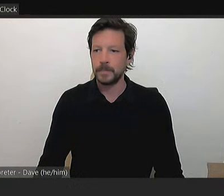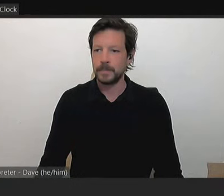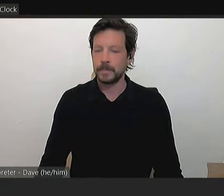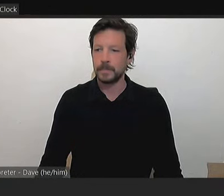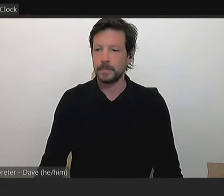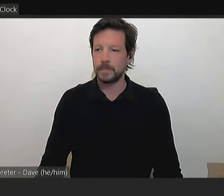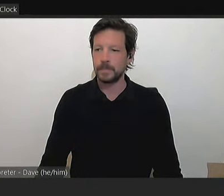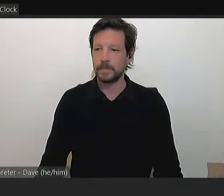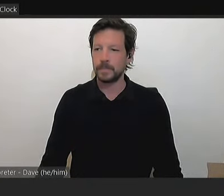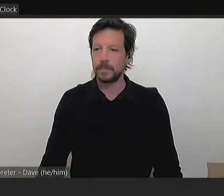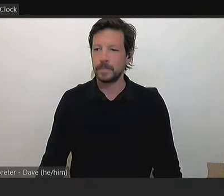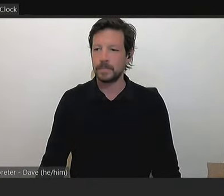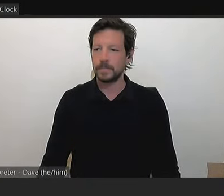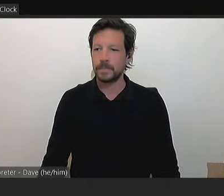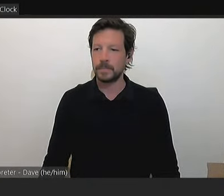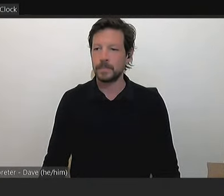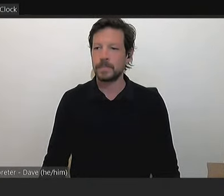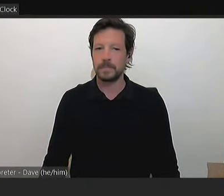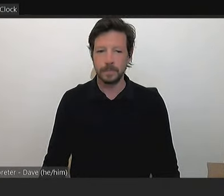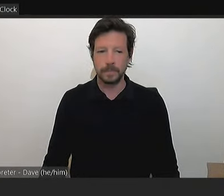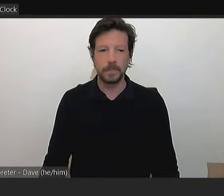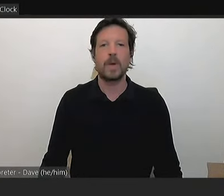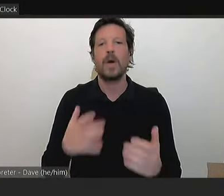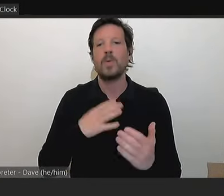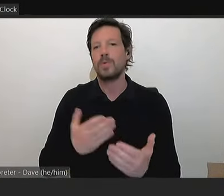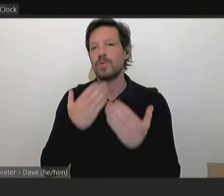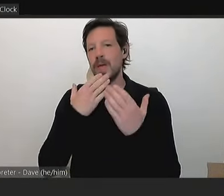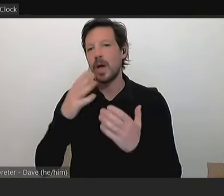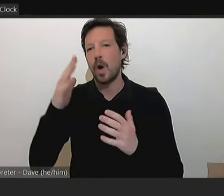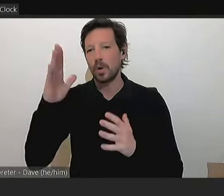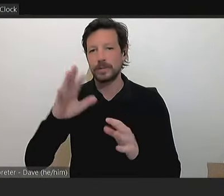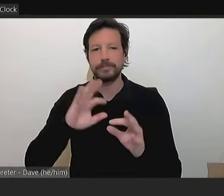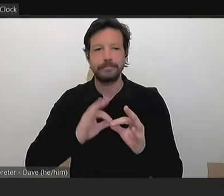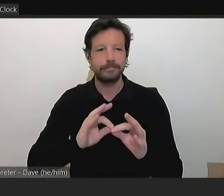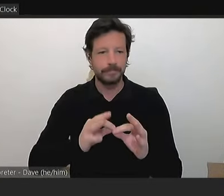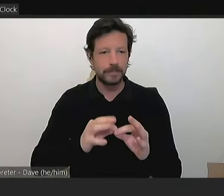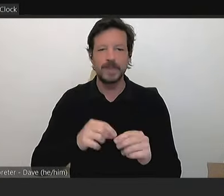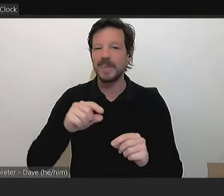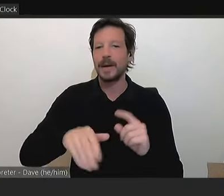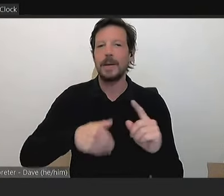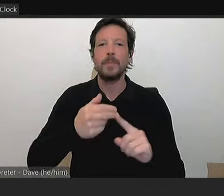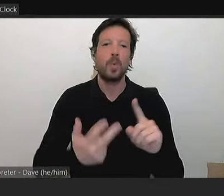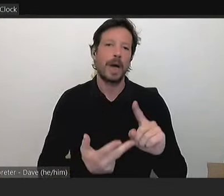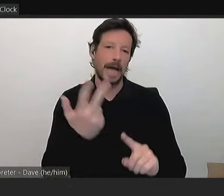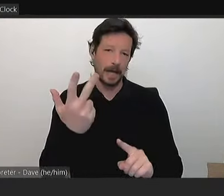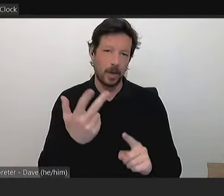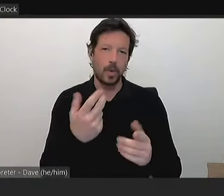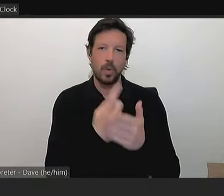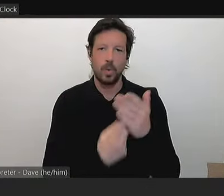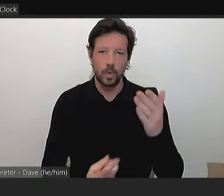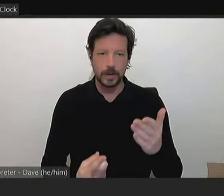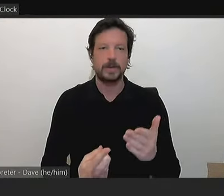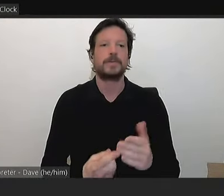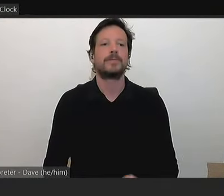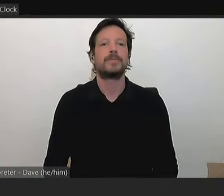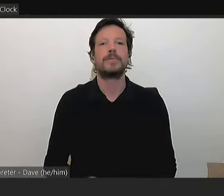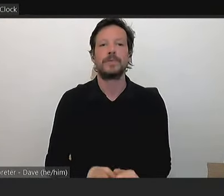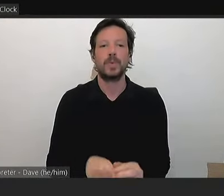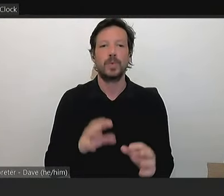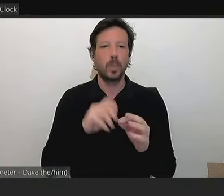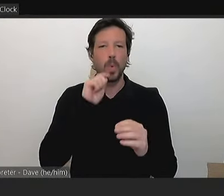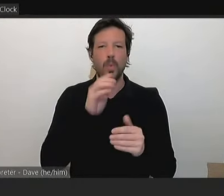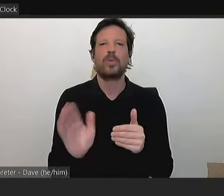I'm going to acknowledge and thank our Ausland because I know they're only going to be here to eight o'clock. Thank you.